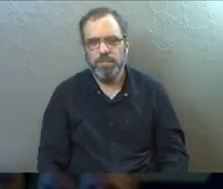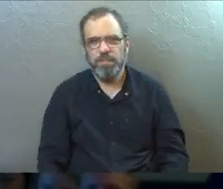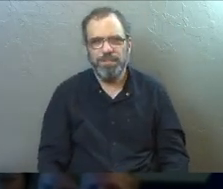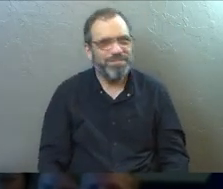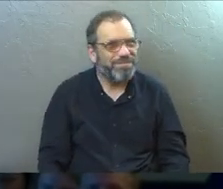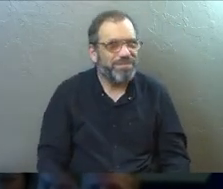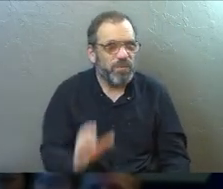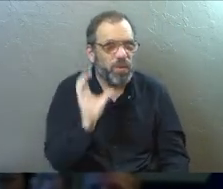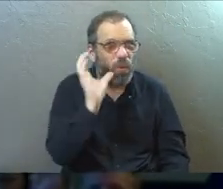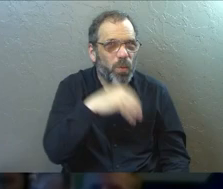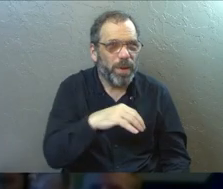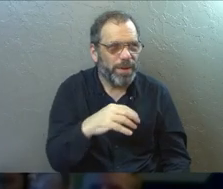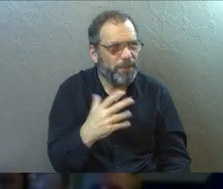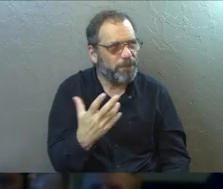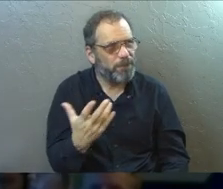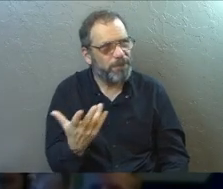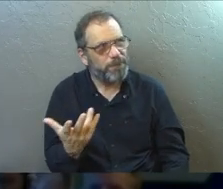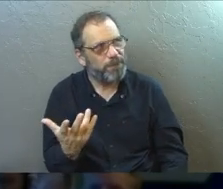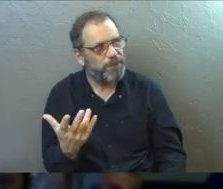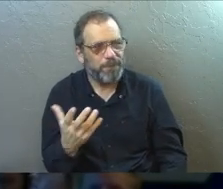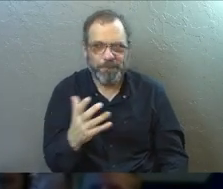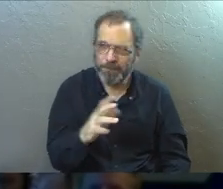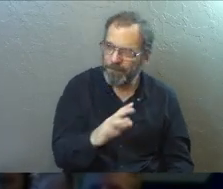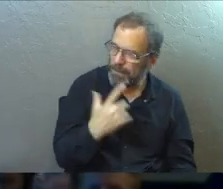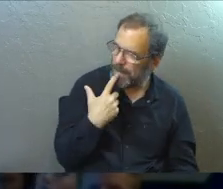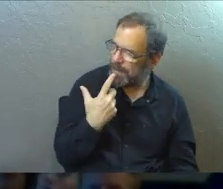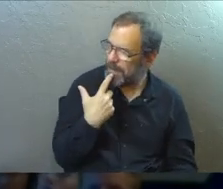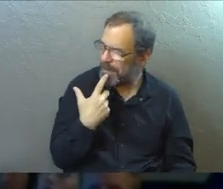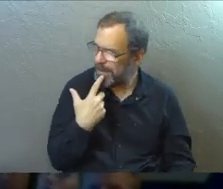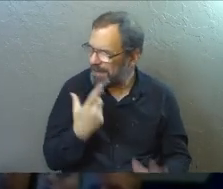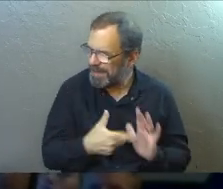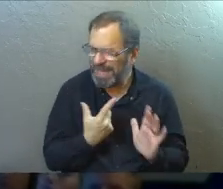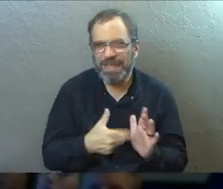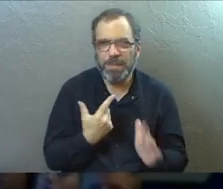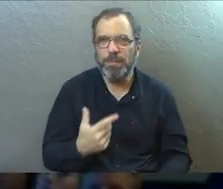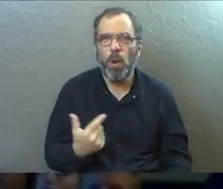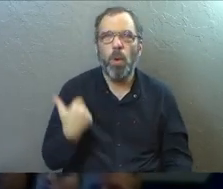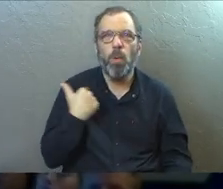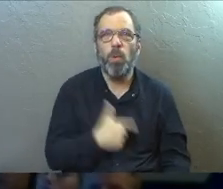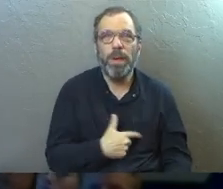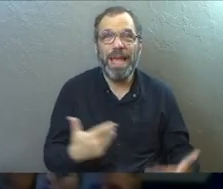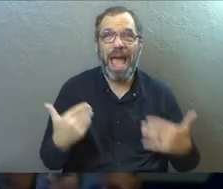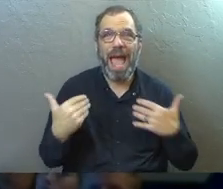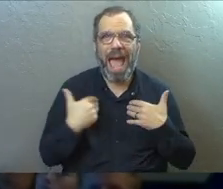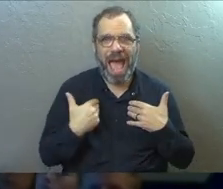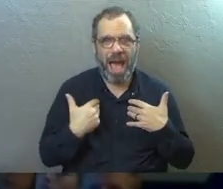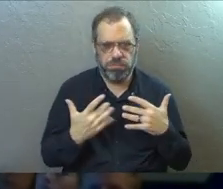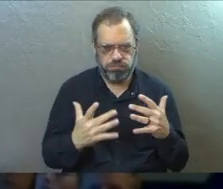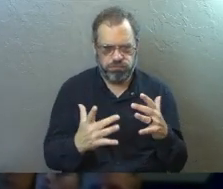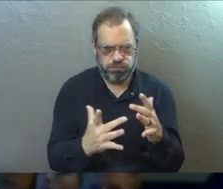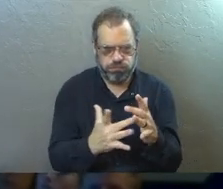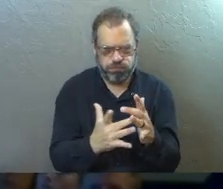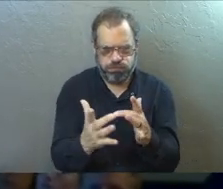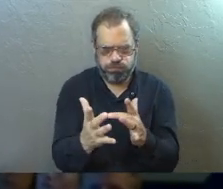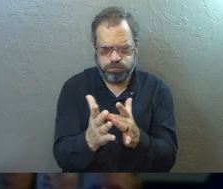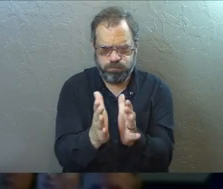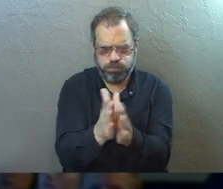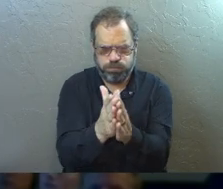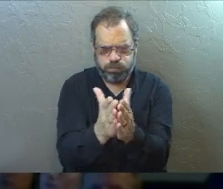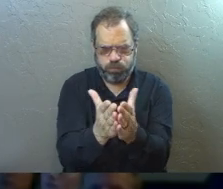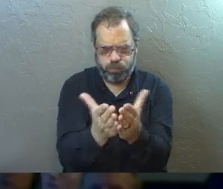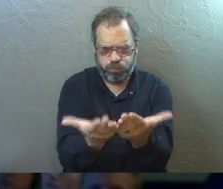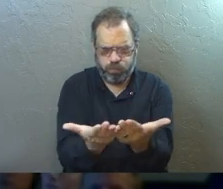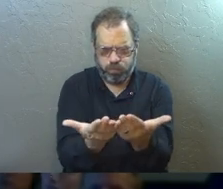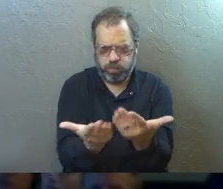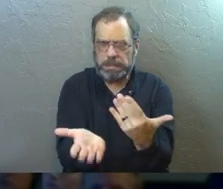Isn't it weird that sometimes we have, let's say sometimes, we have the greatest access to Scripture